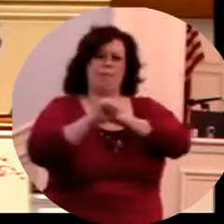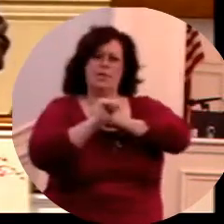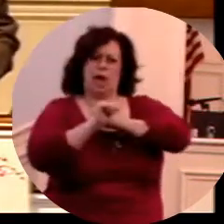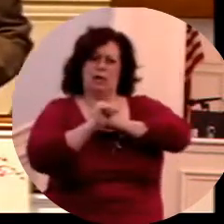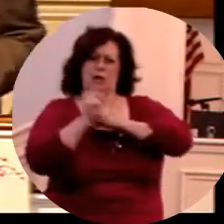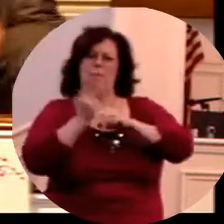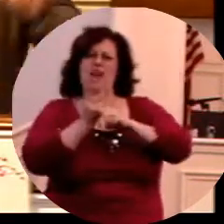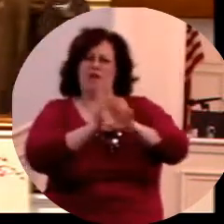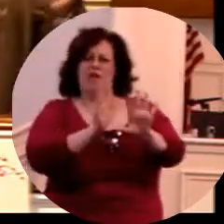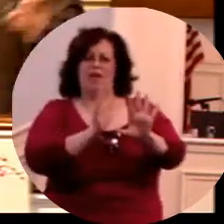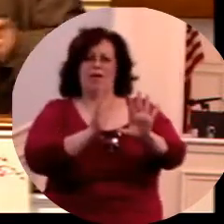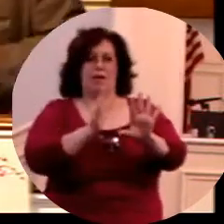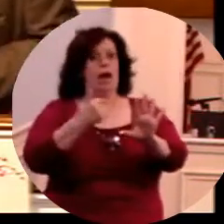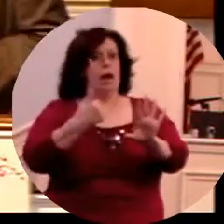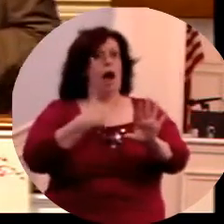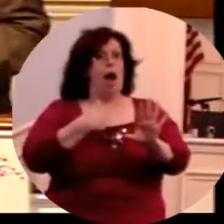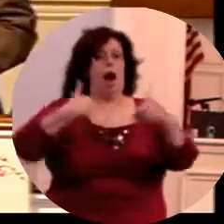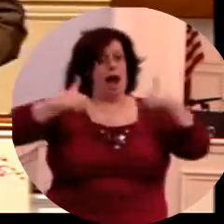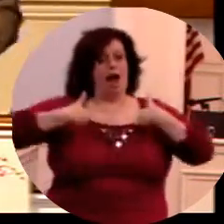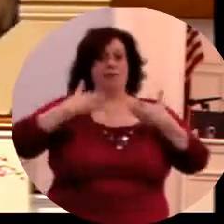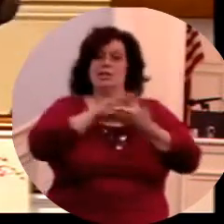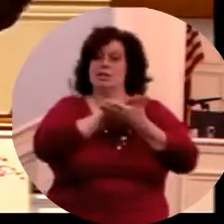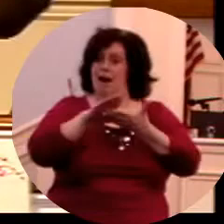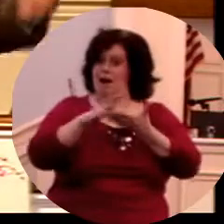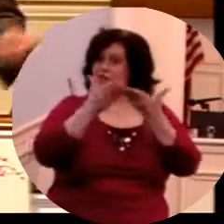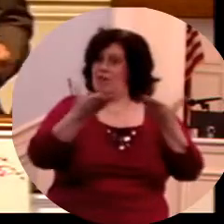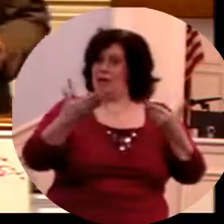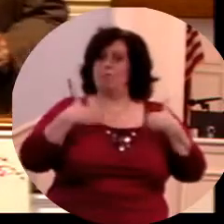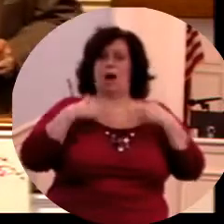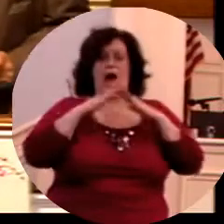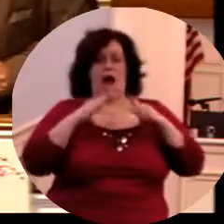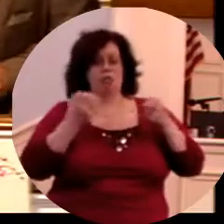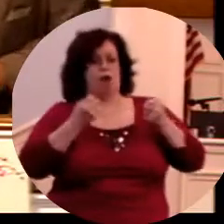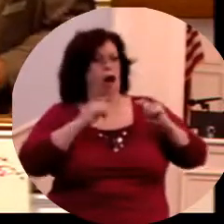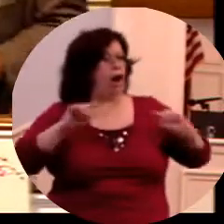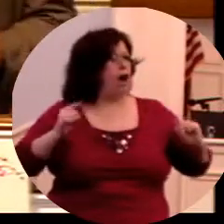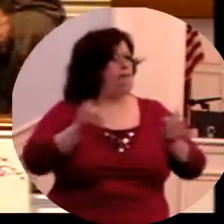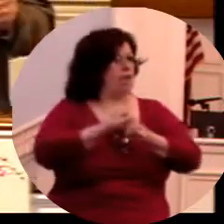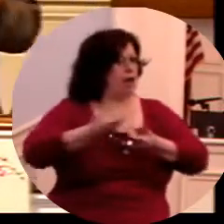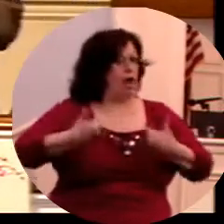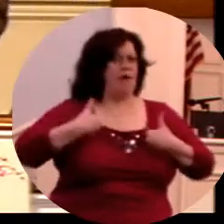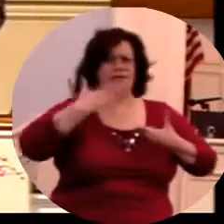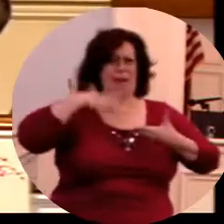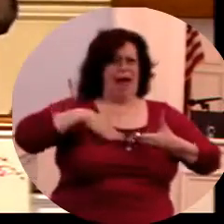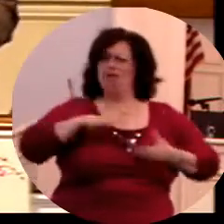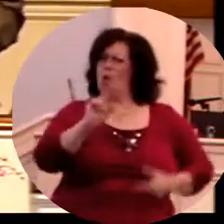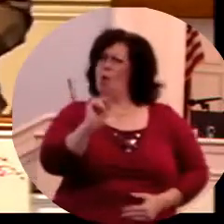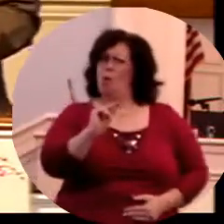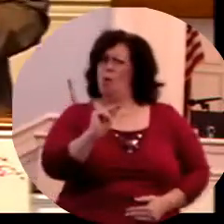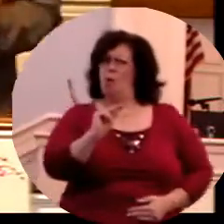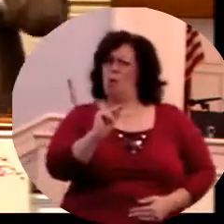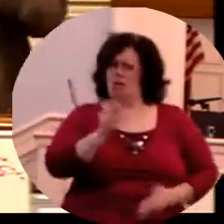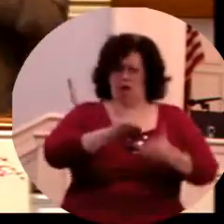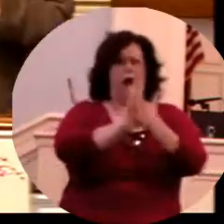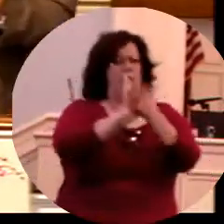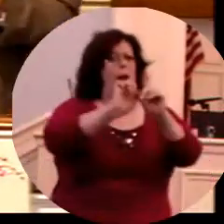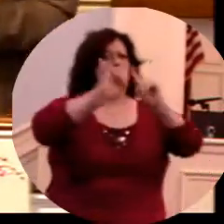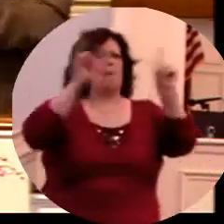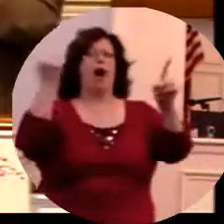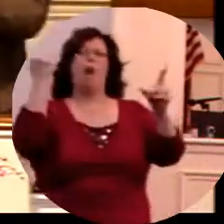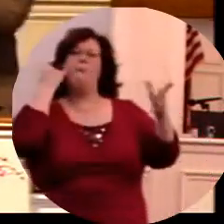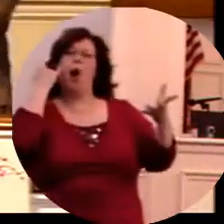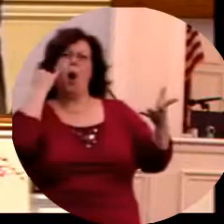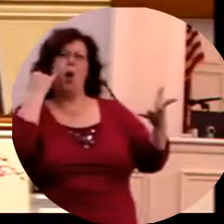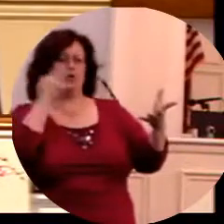praise the Lord for it. I enjoy what I have. I thank God for what God's given me. And I don't think that's bad, but it is